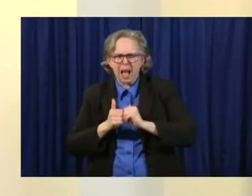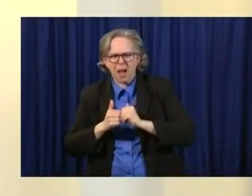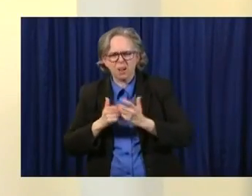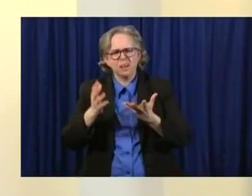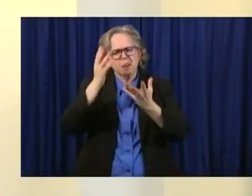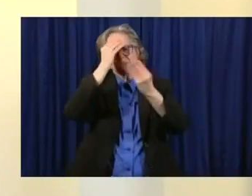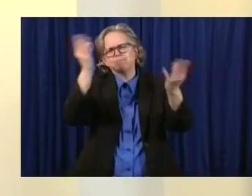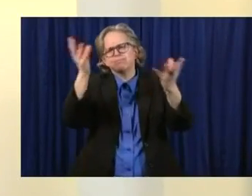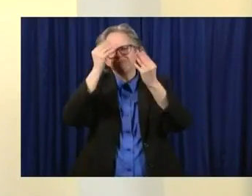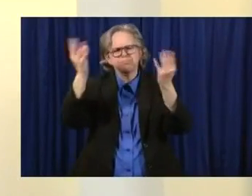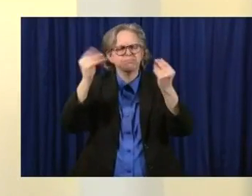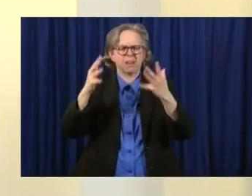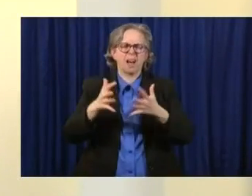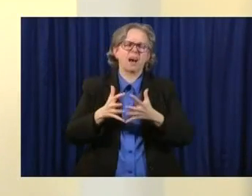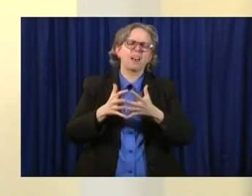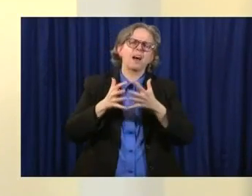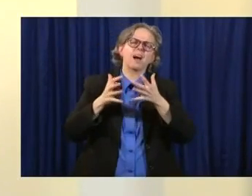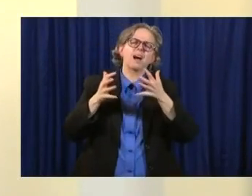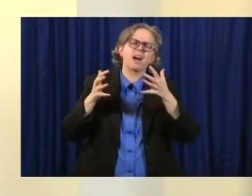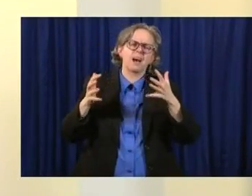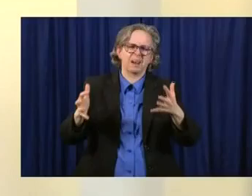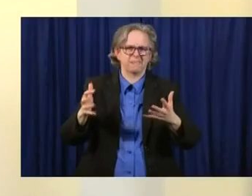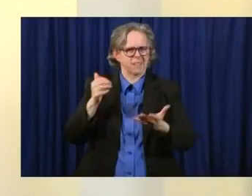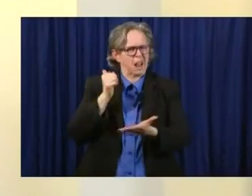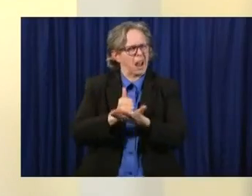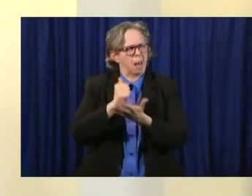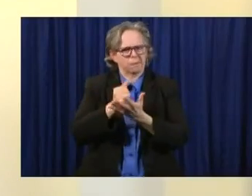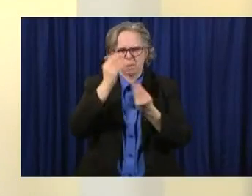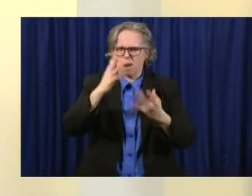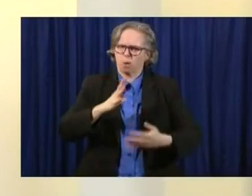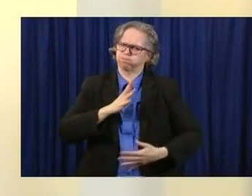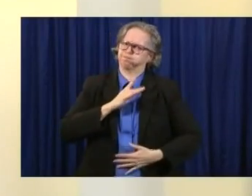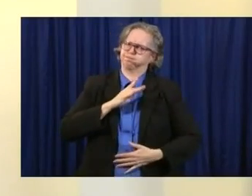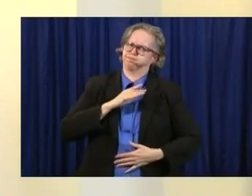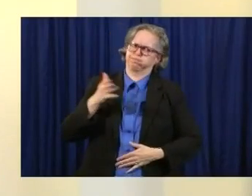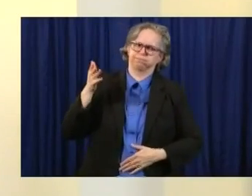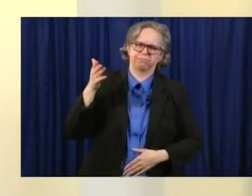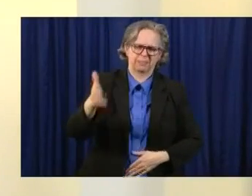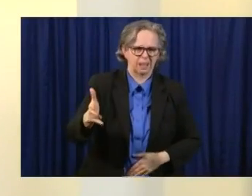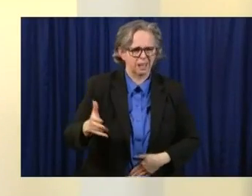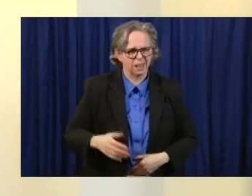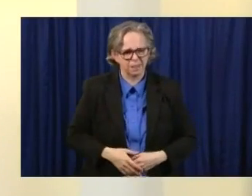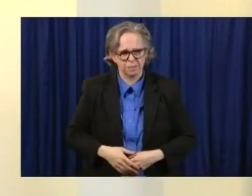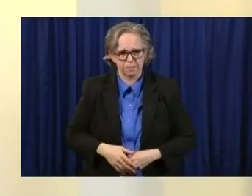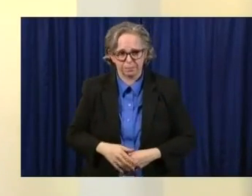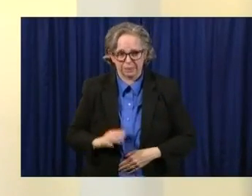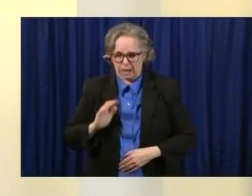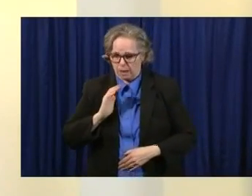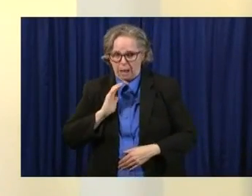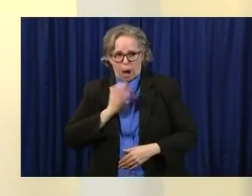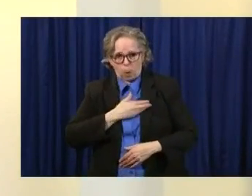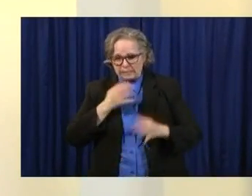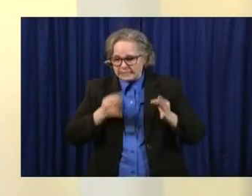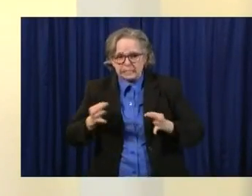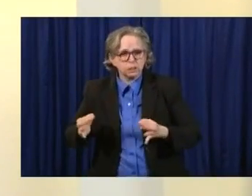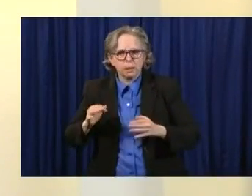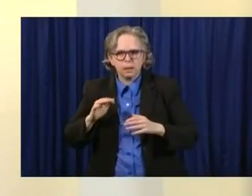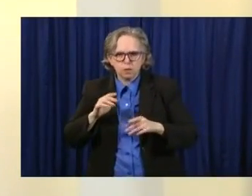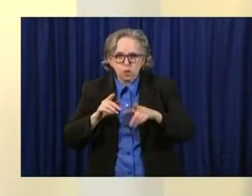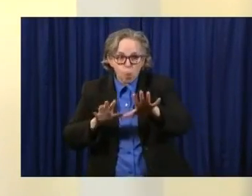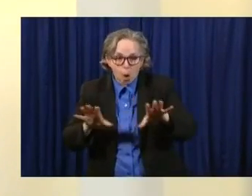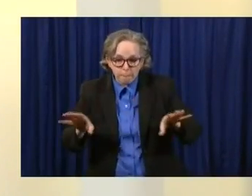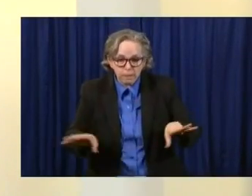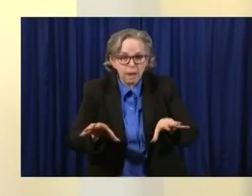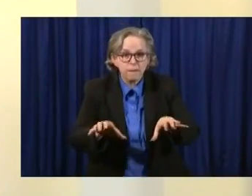It really will be up to how we handle things and as communities and businesses handle things. But we have a lot more information. Don't